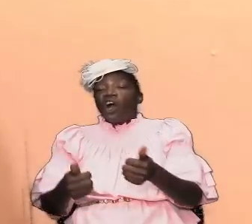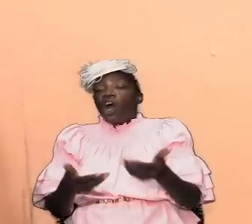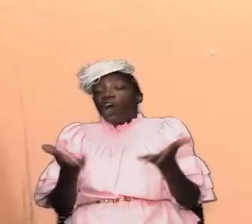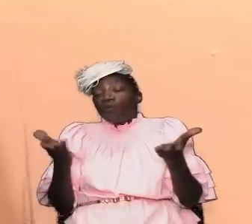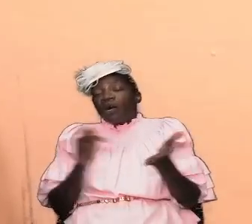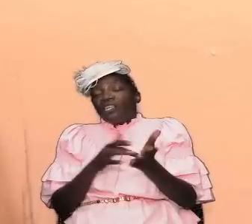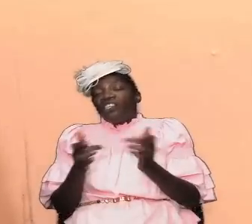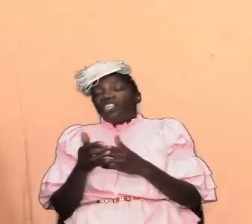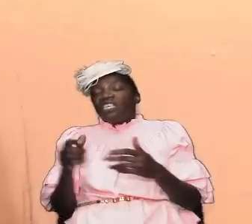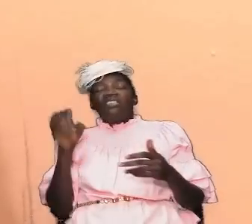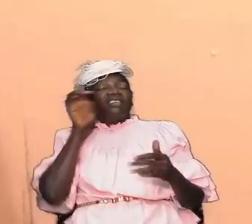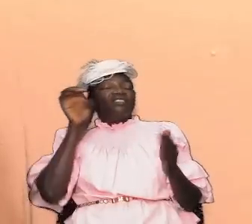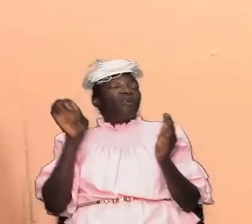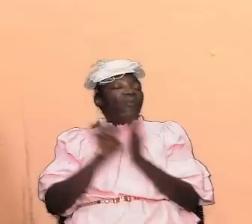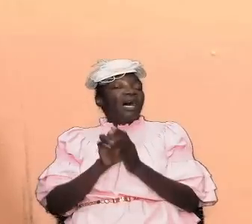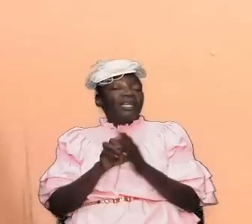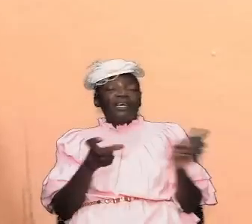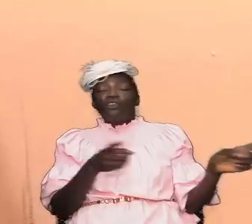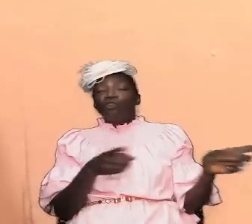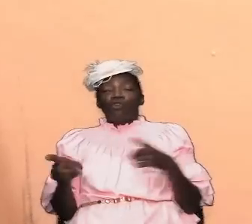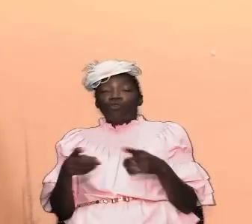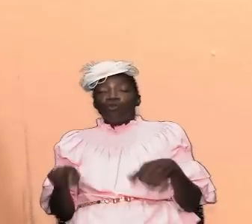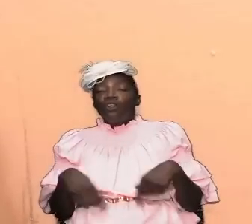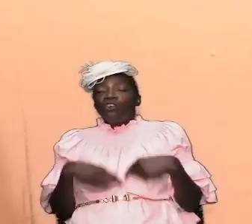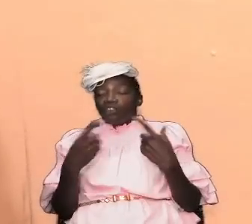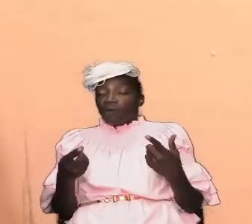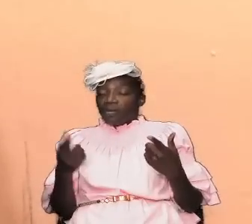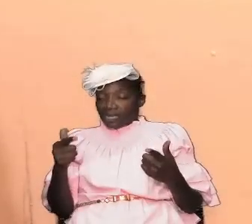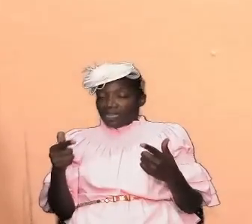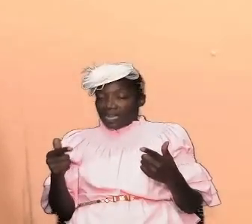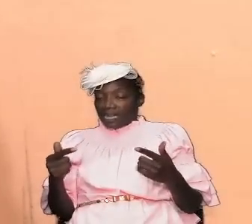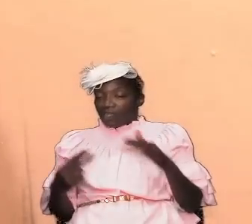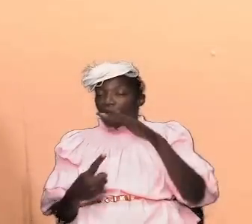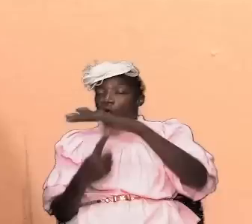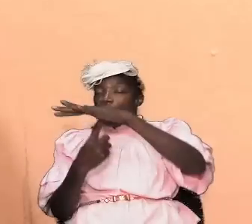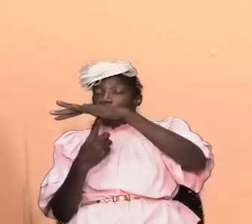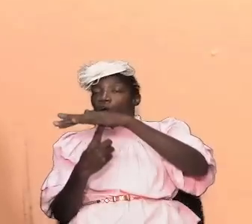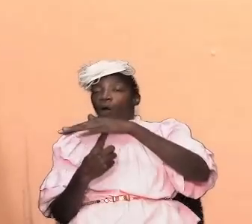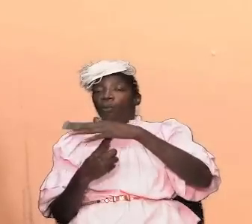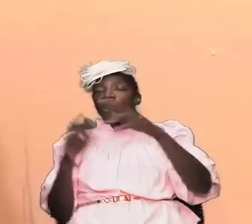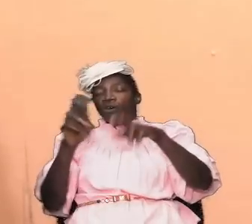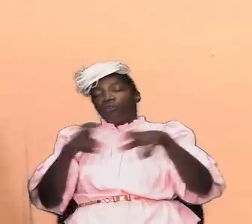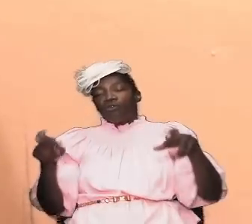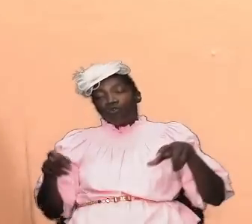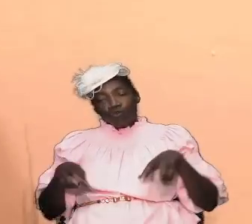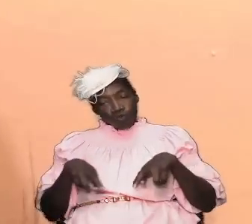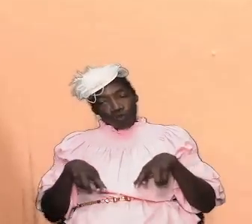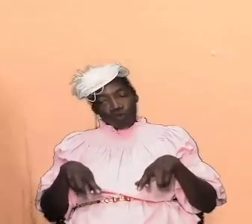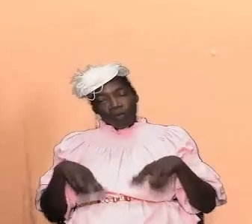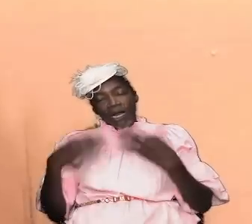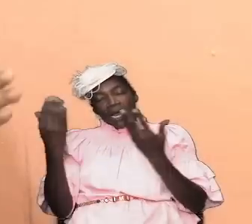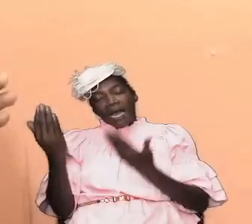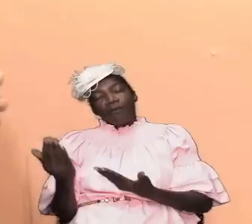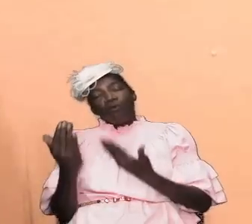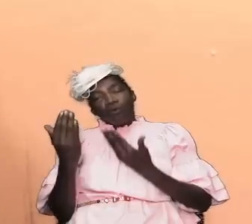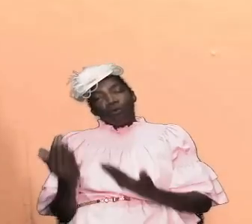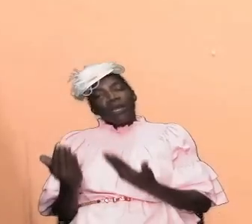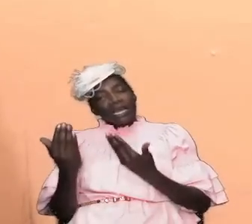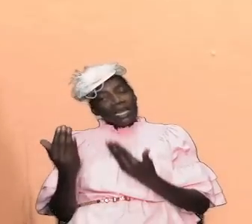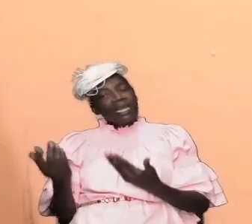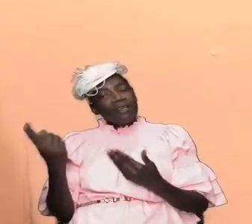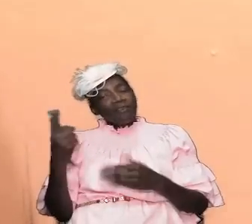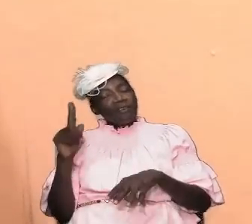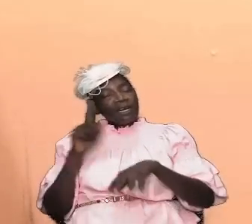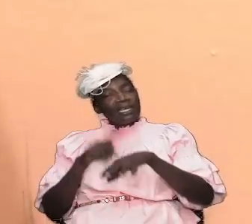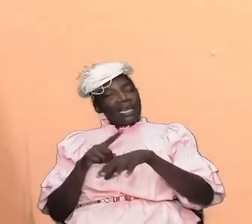had commanded them to do and so they went to that upper room and they tarried there for a period of